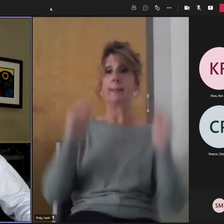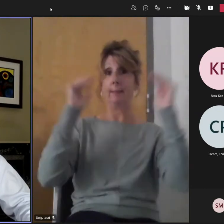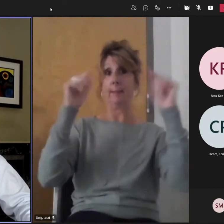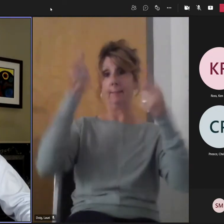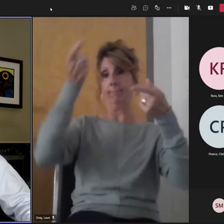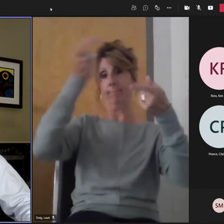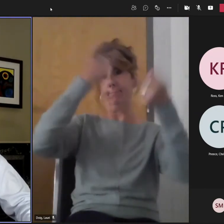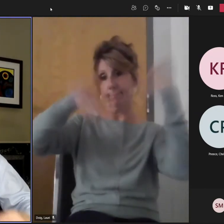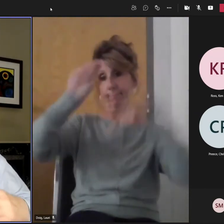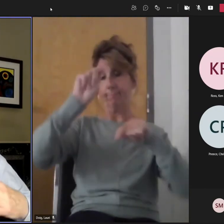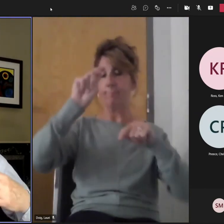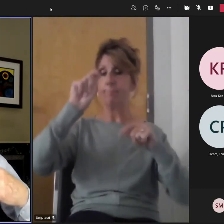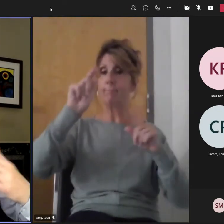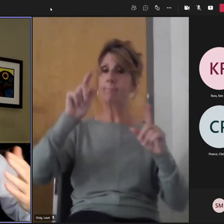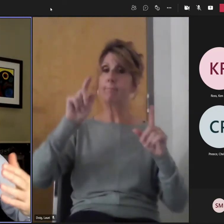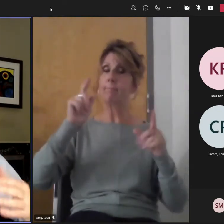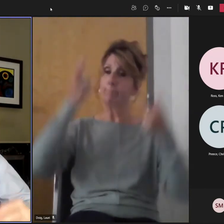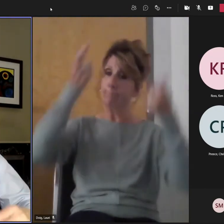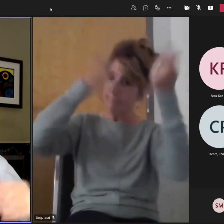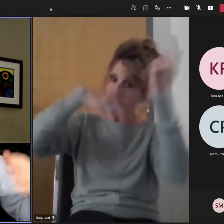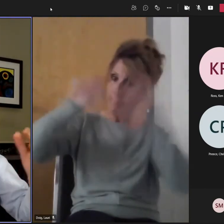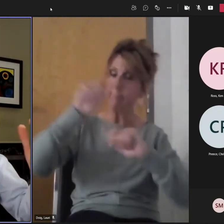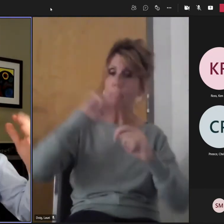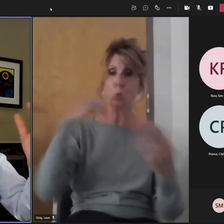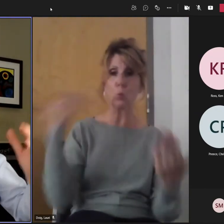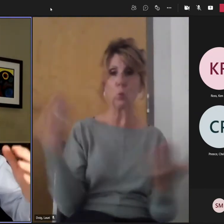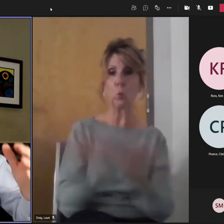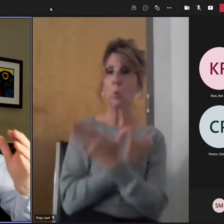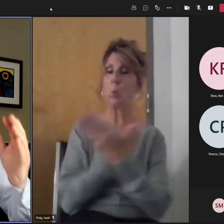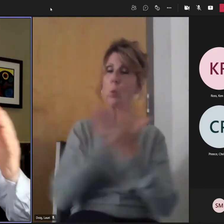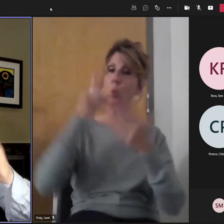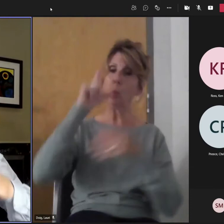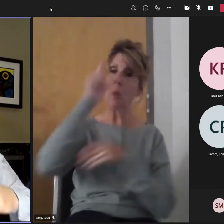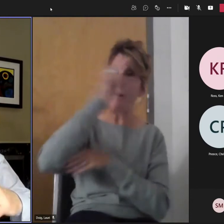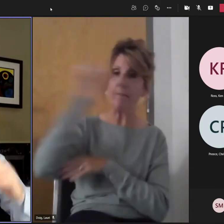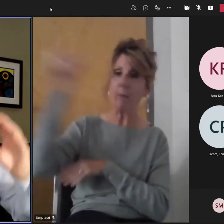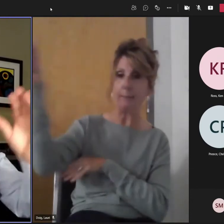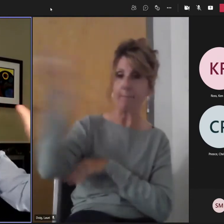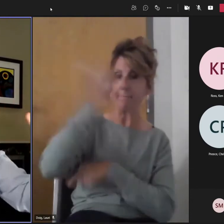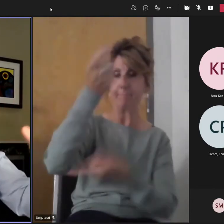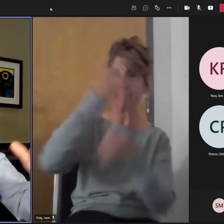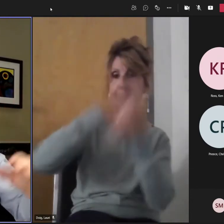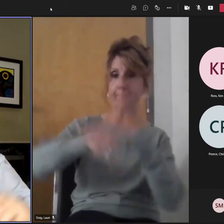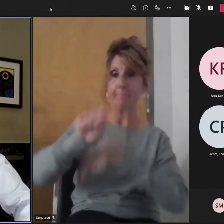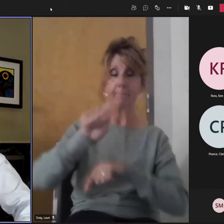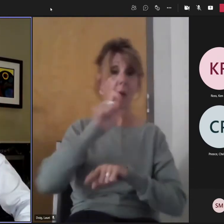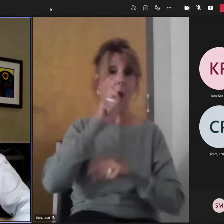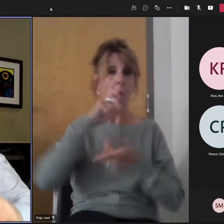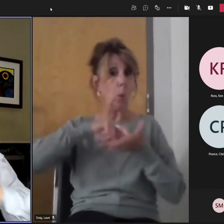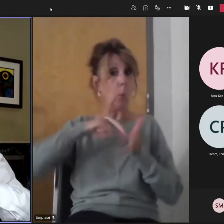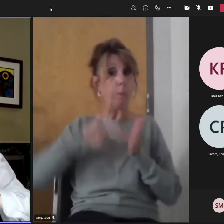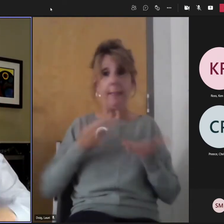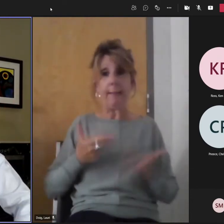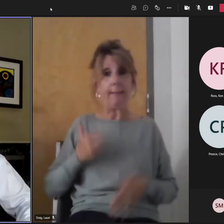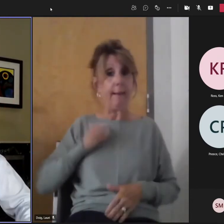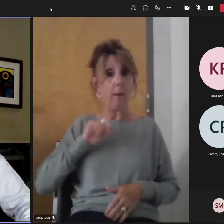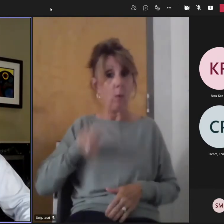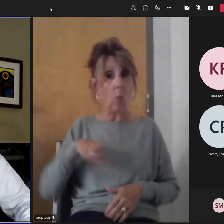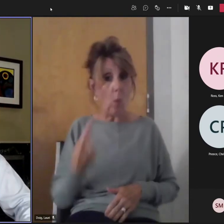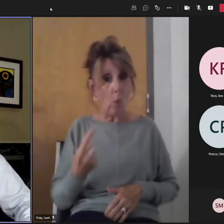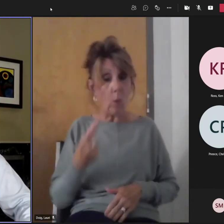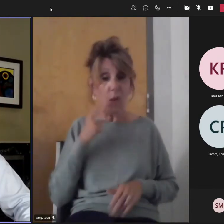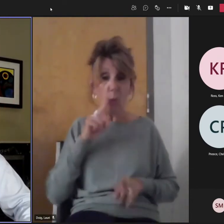and I'm not talking just personally here because you can look at England, you can look at Brazil, you can look at